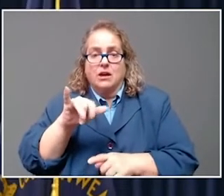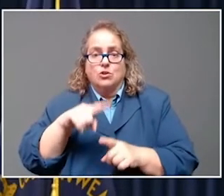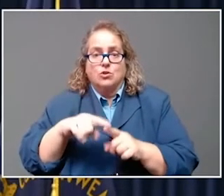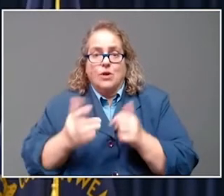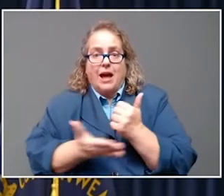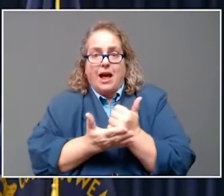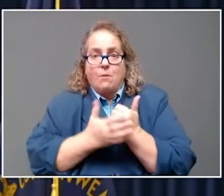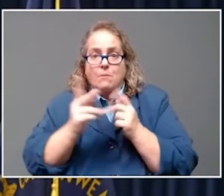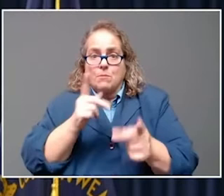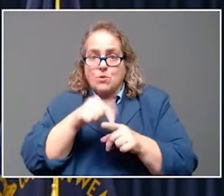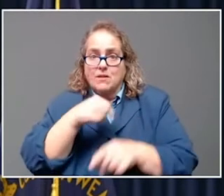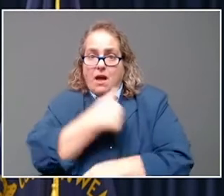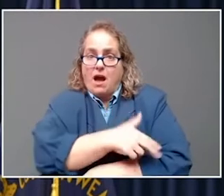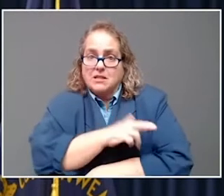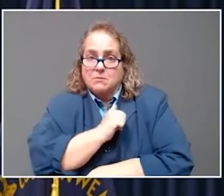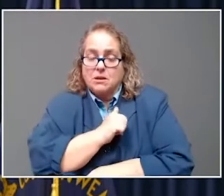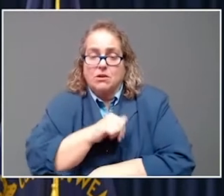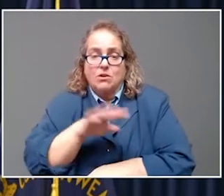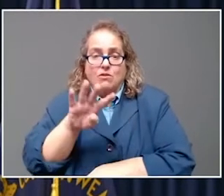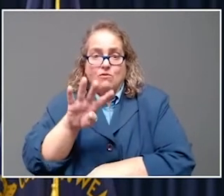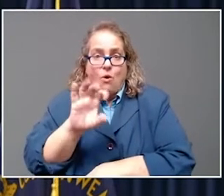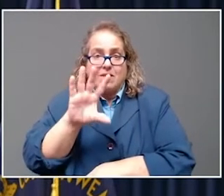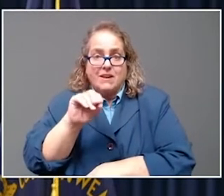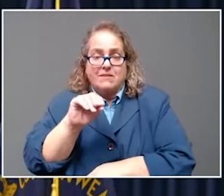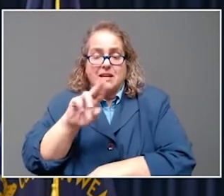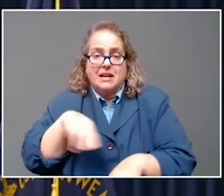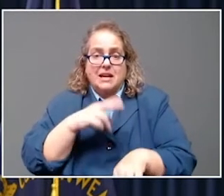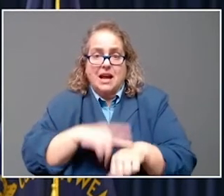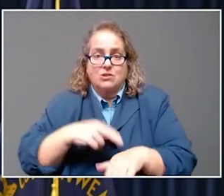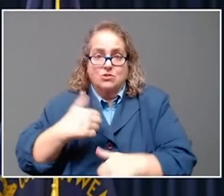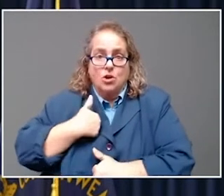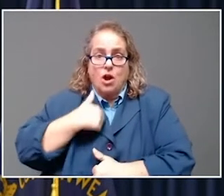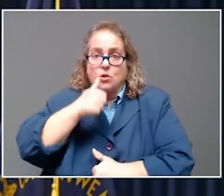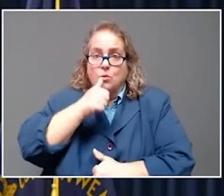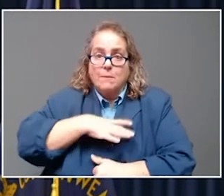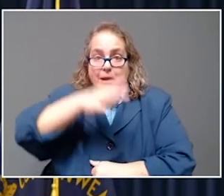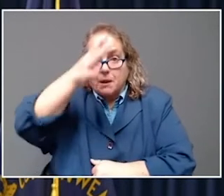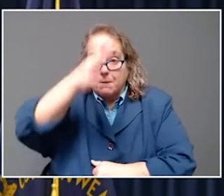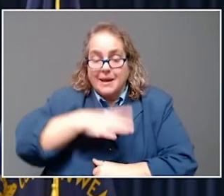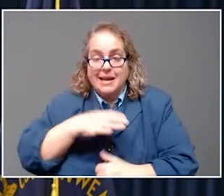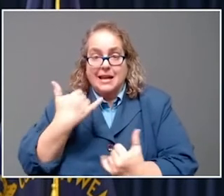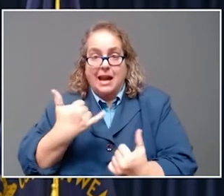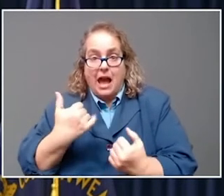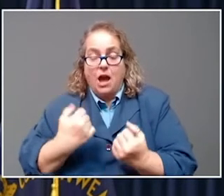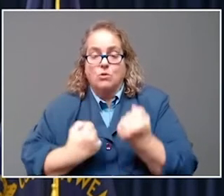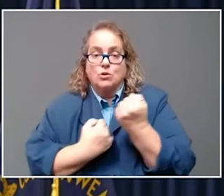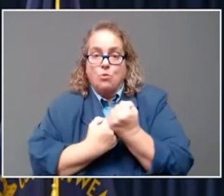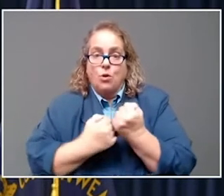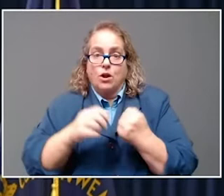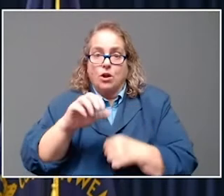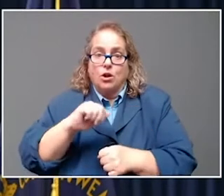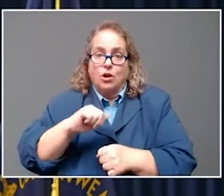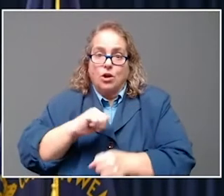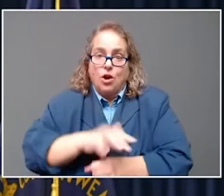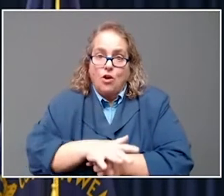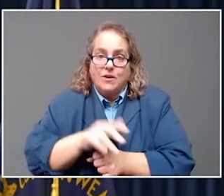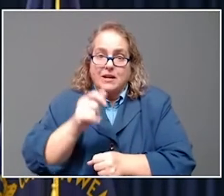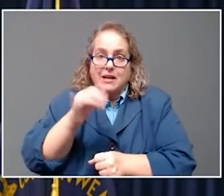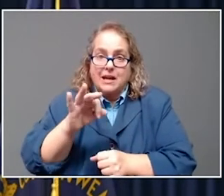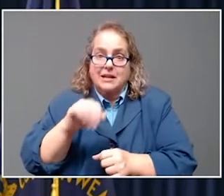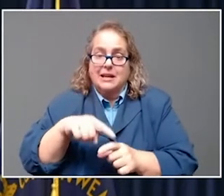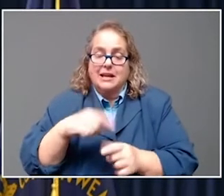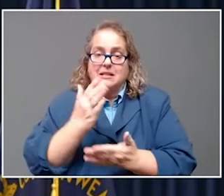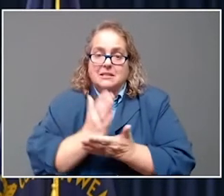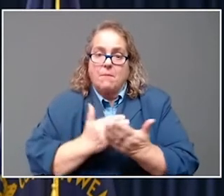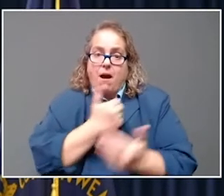being seen in areas that began experiencing the Omicron surge before Kentucky. Public Health Commissioner Dr. Stephen Stack noted that New